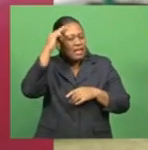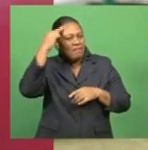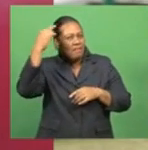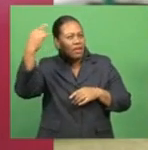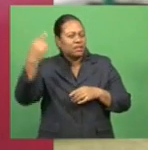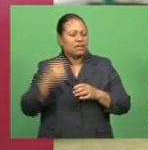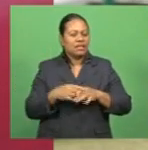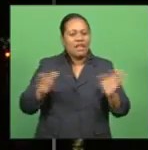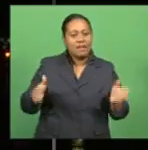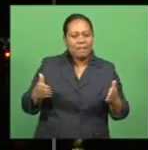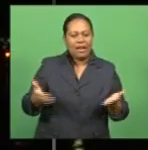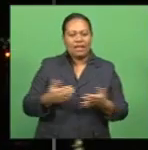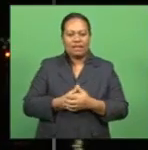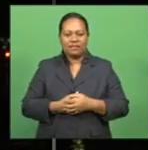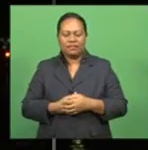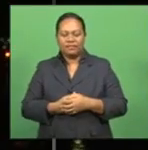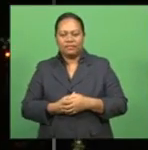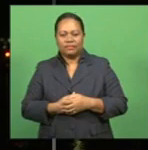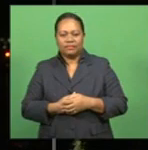play.